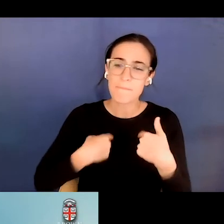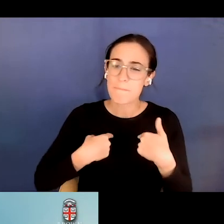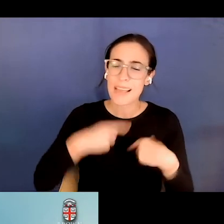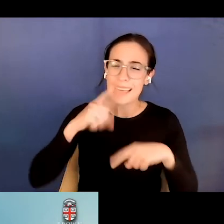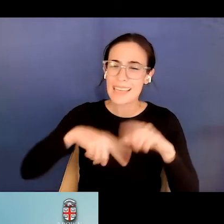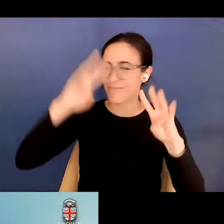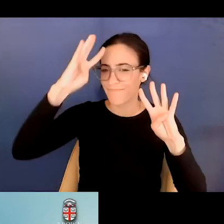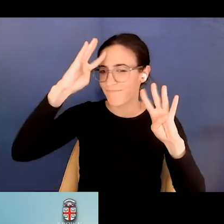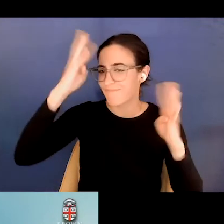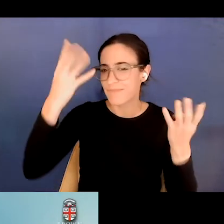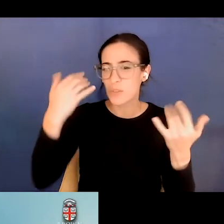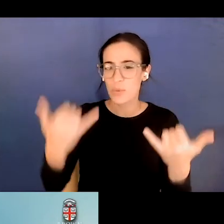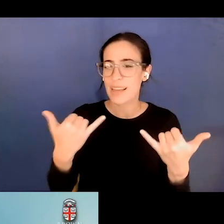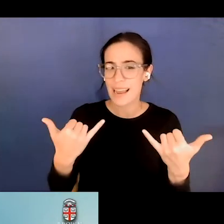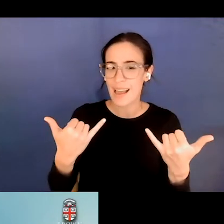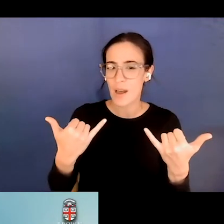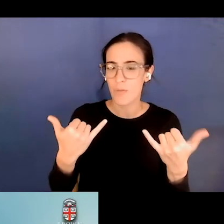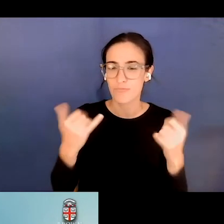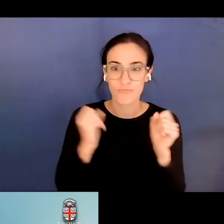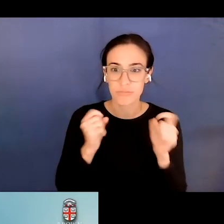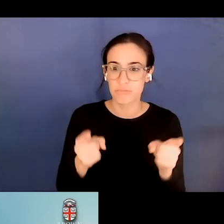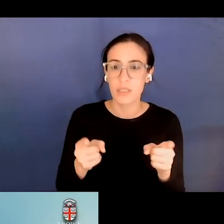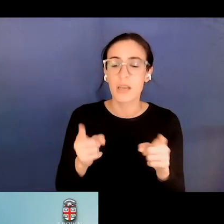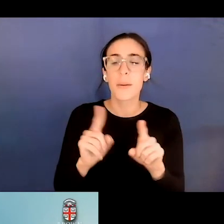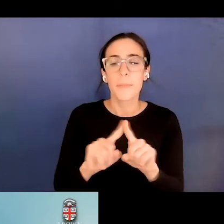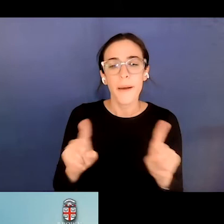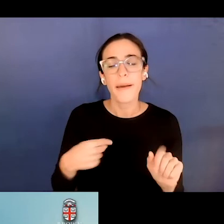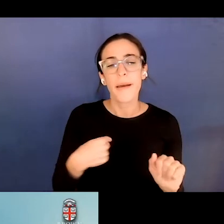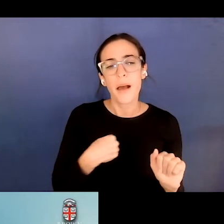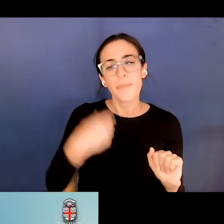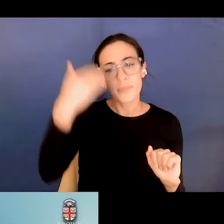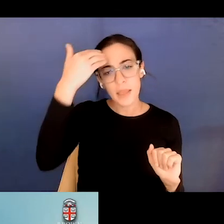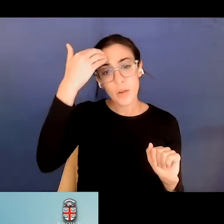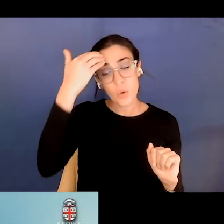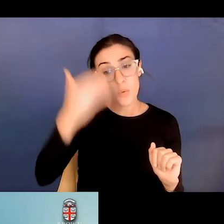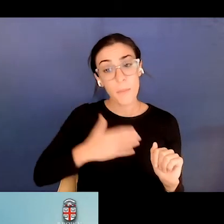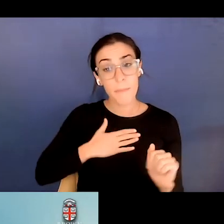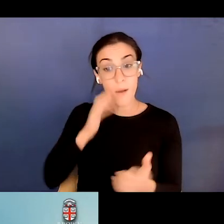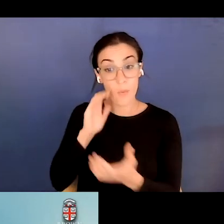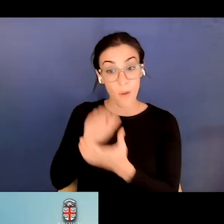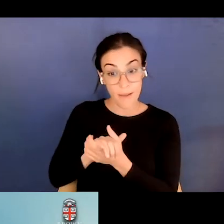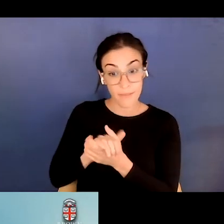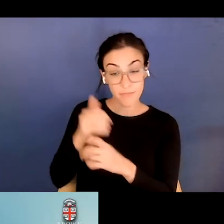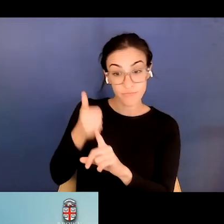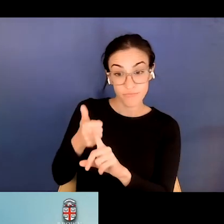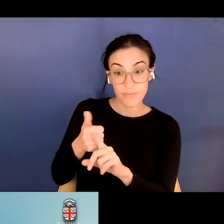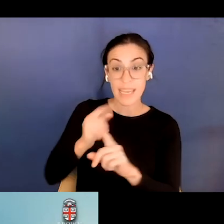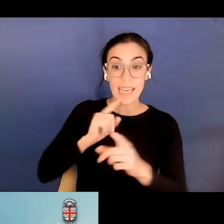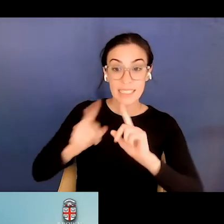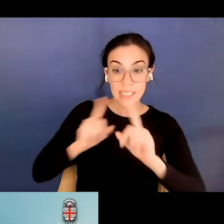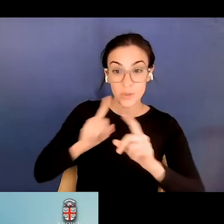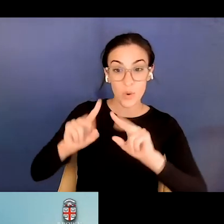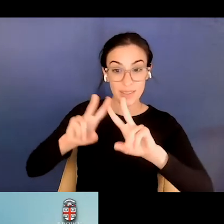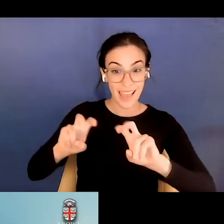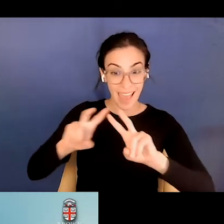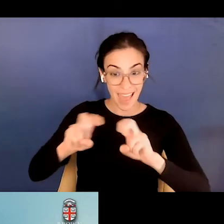but I know that my wife is a discourse analyst. So we have a lot of, of